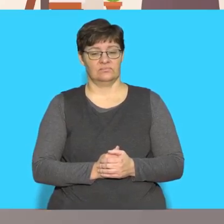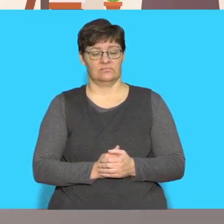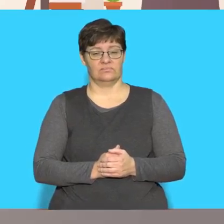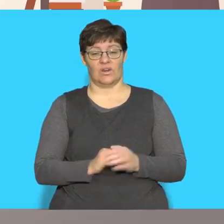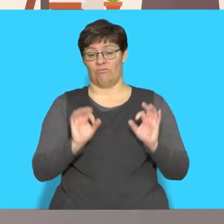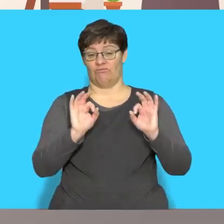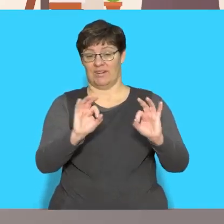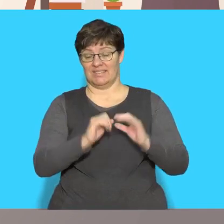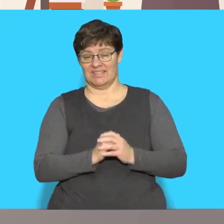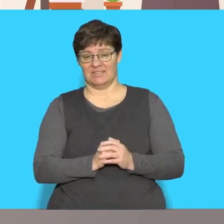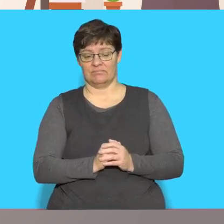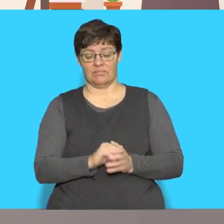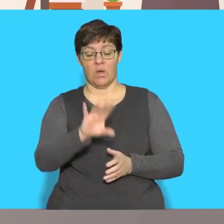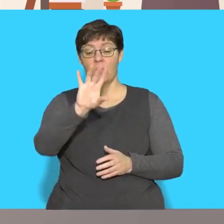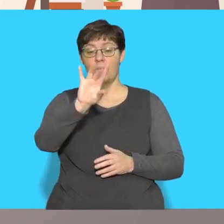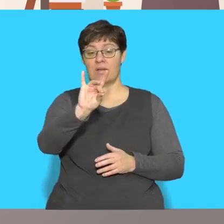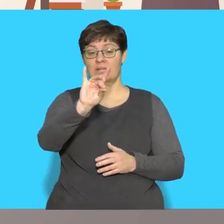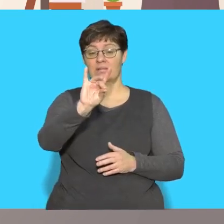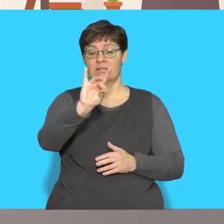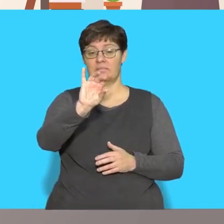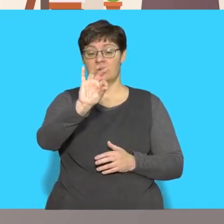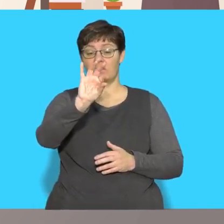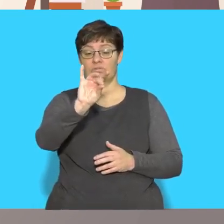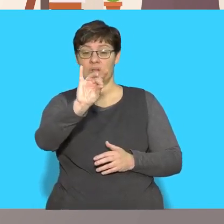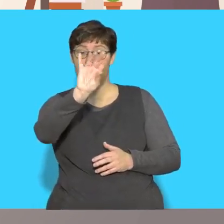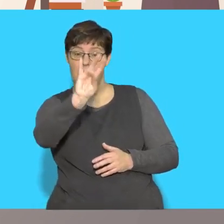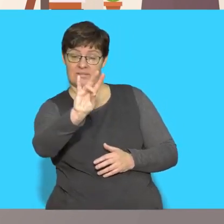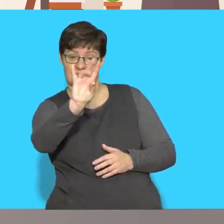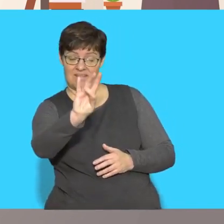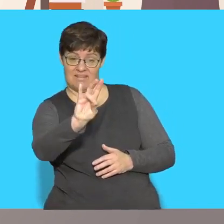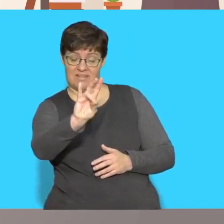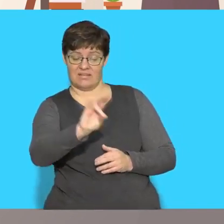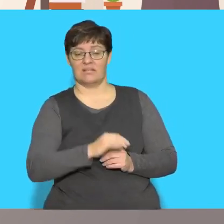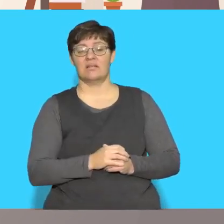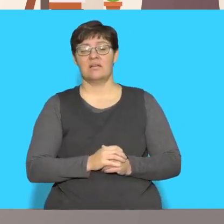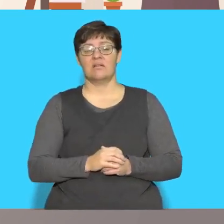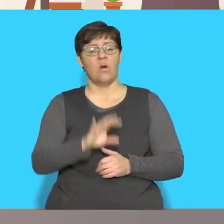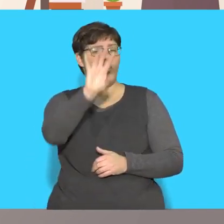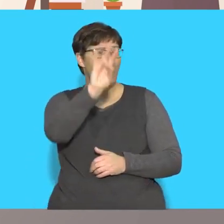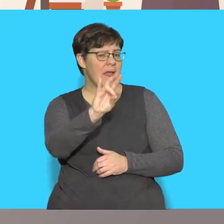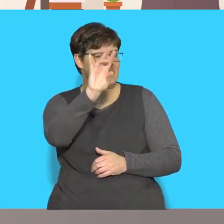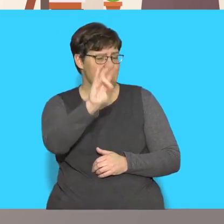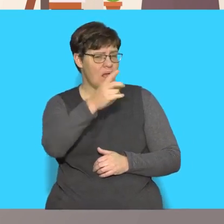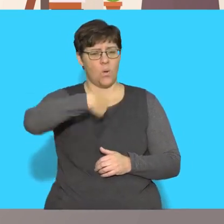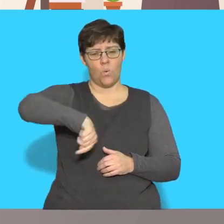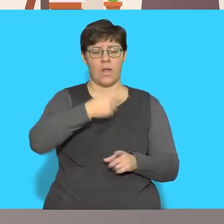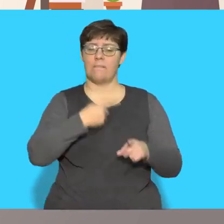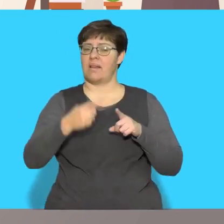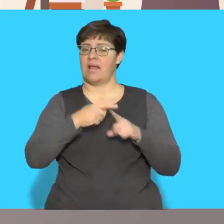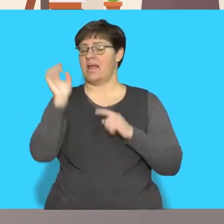Great Wednesday On Wednesday we play netball